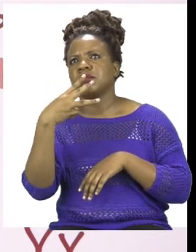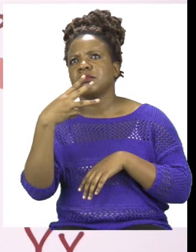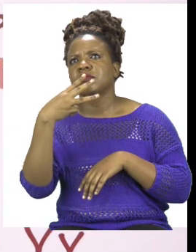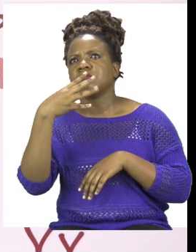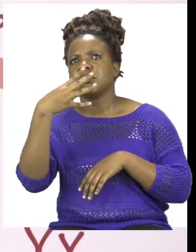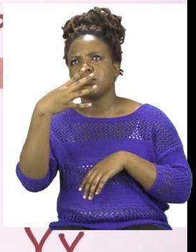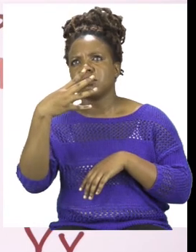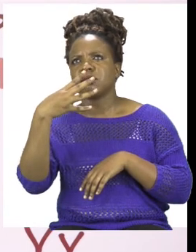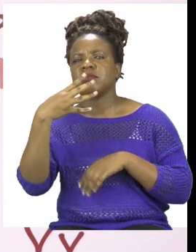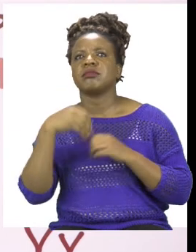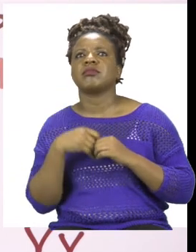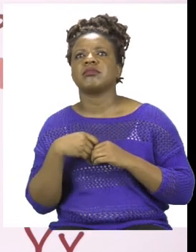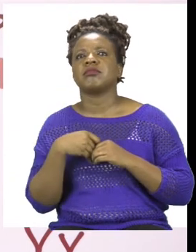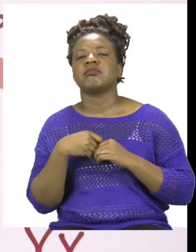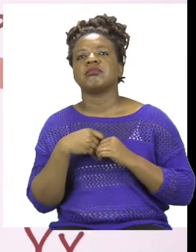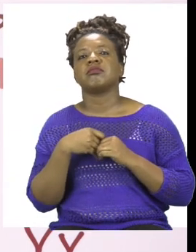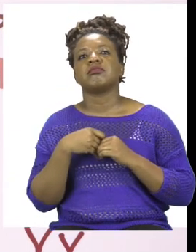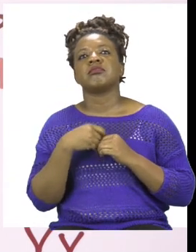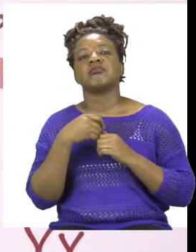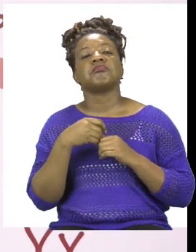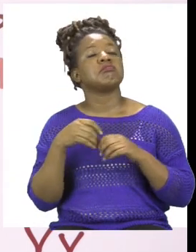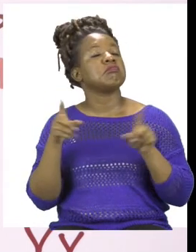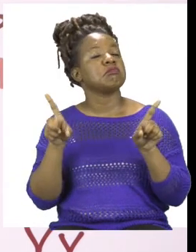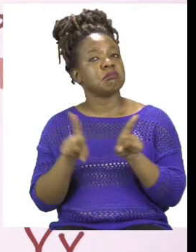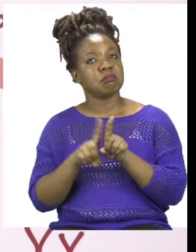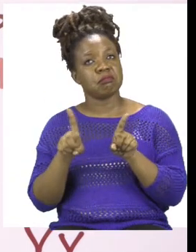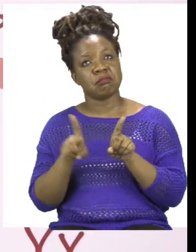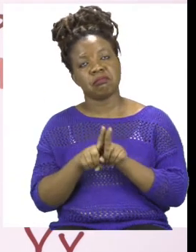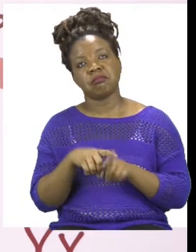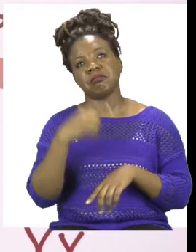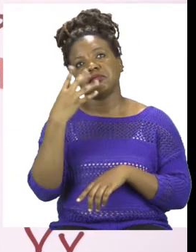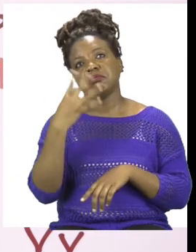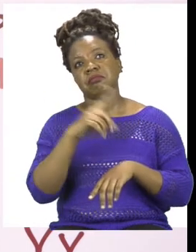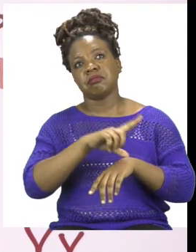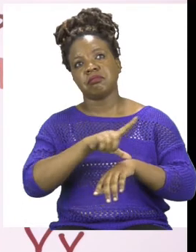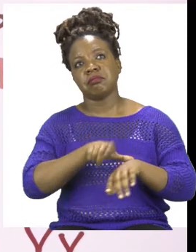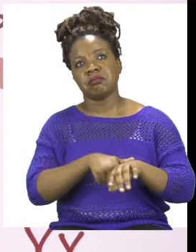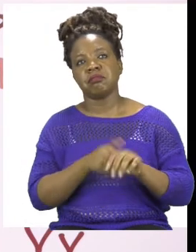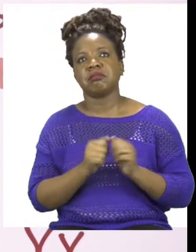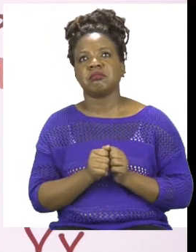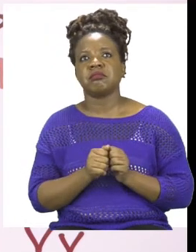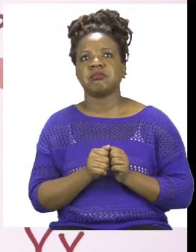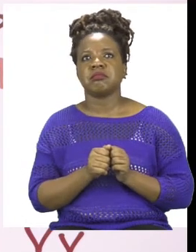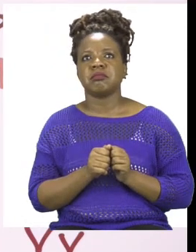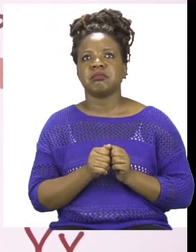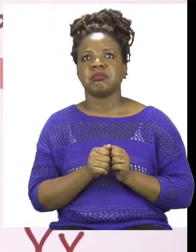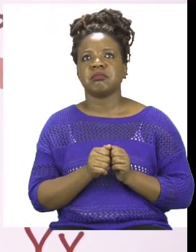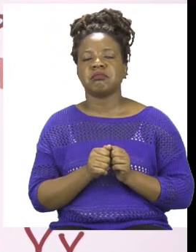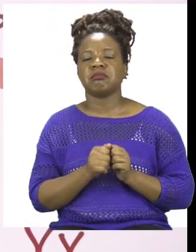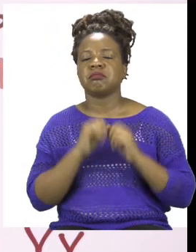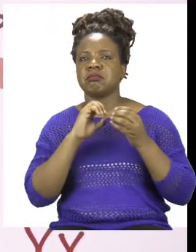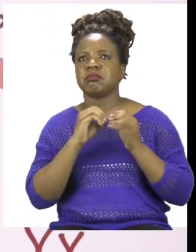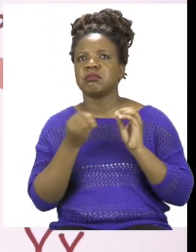4. So it looks like they both have 4 hours. So our answer for number 4